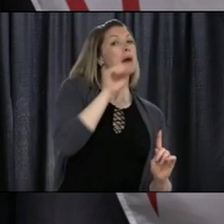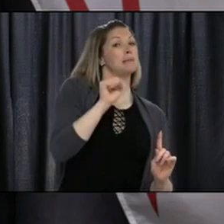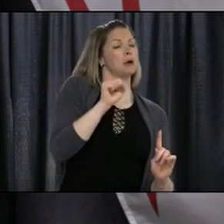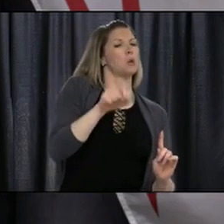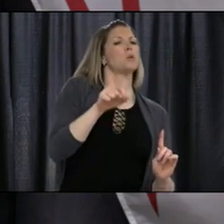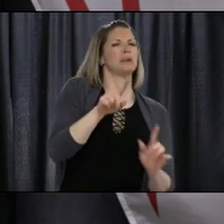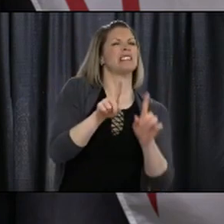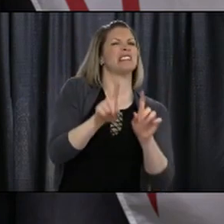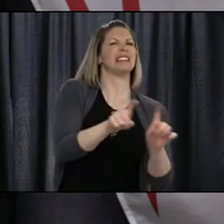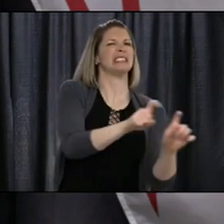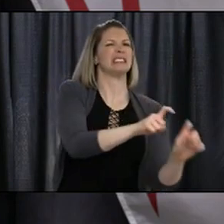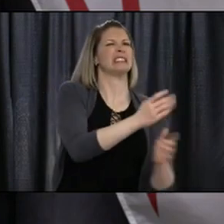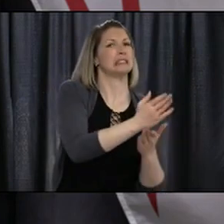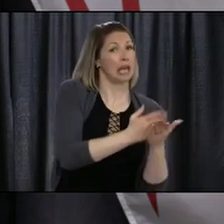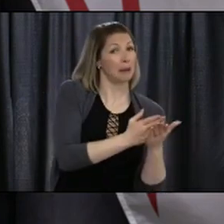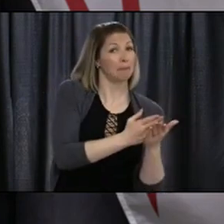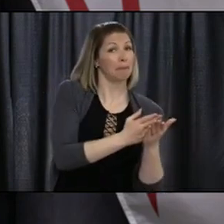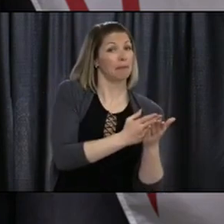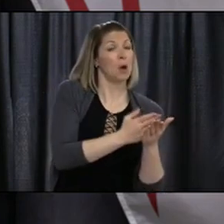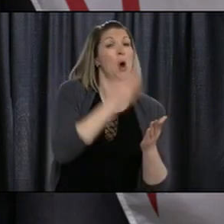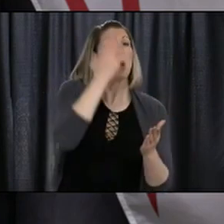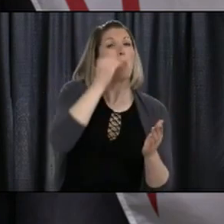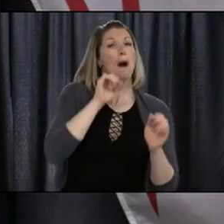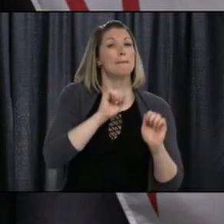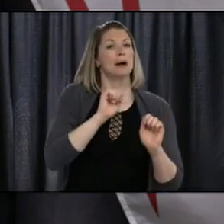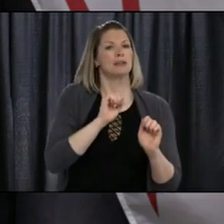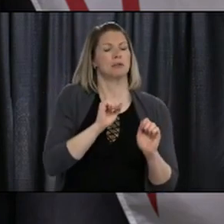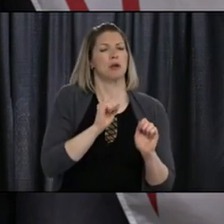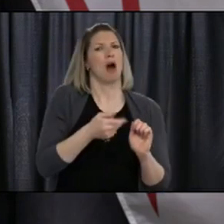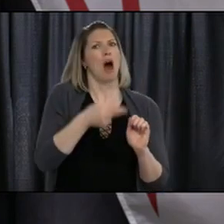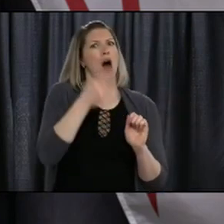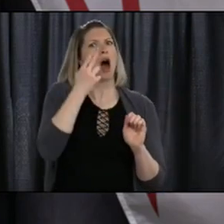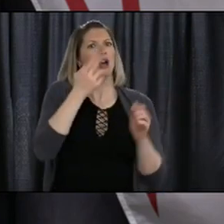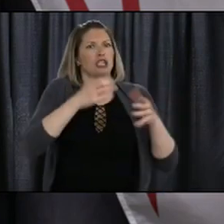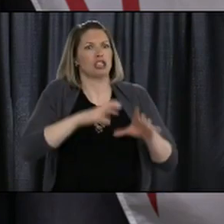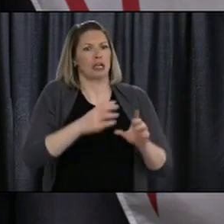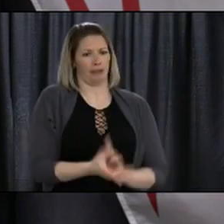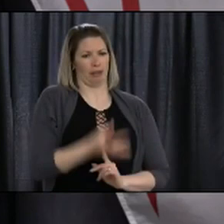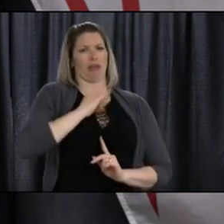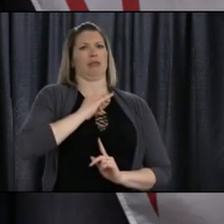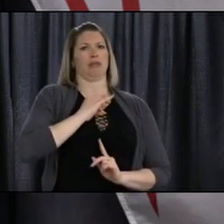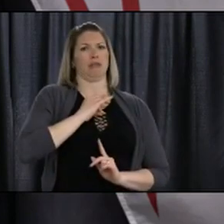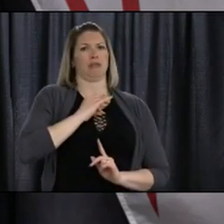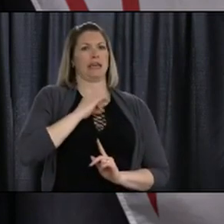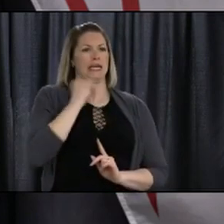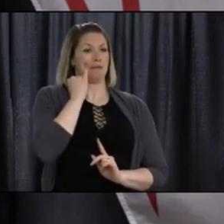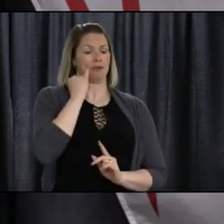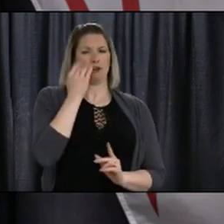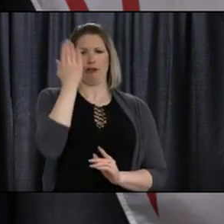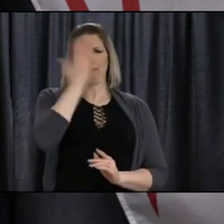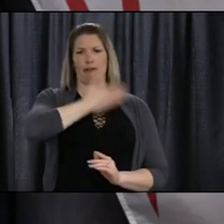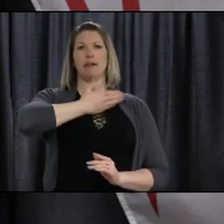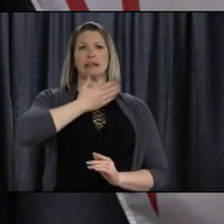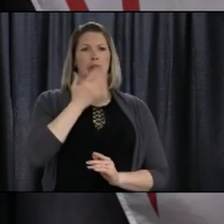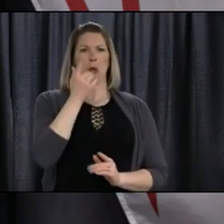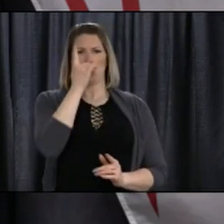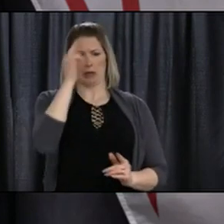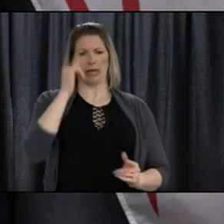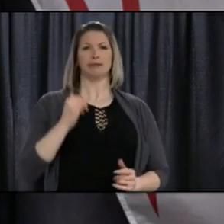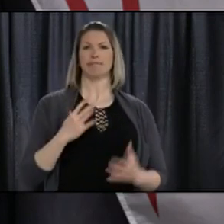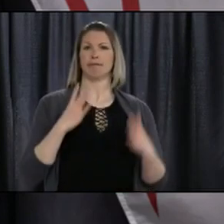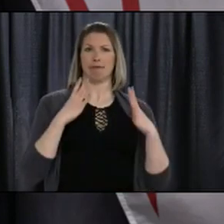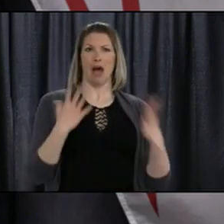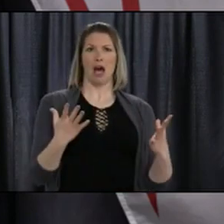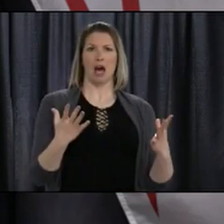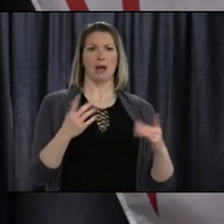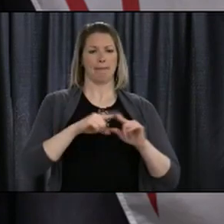these people are either at higher risk for having the disease even if they're asymptomatic, or if they were asymptomatic